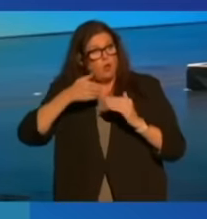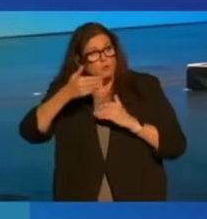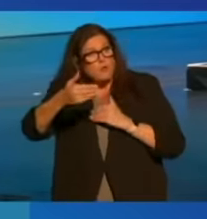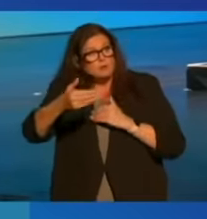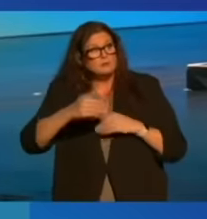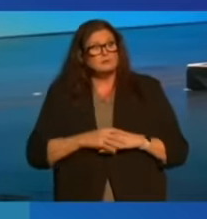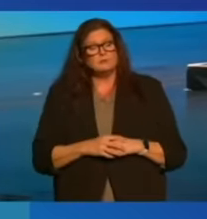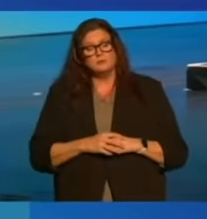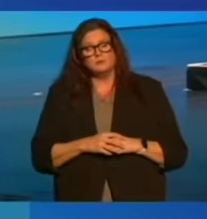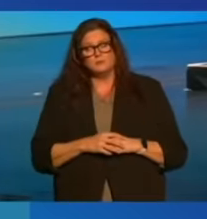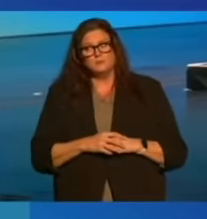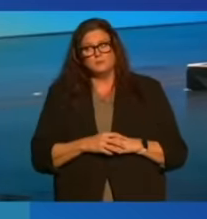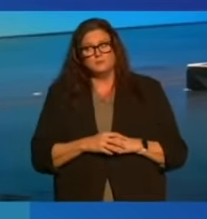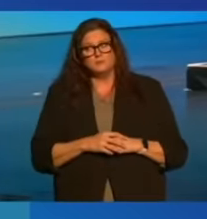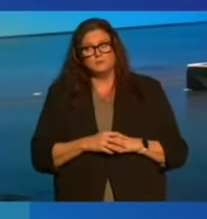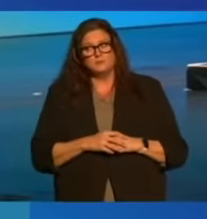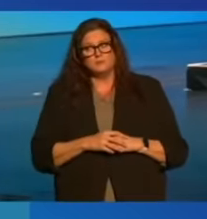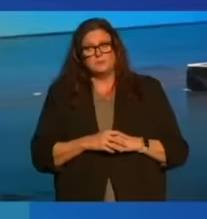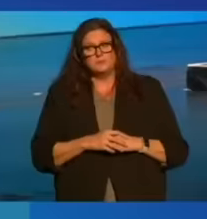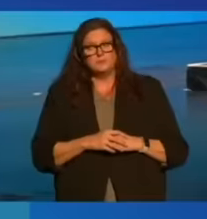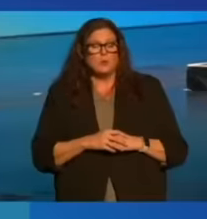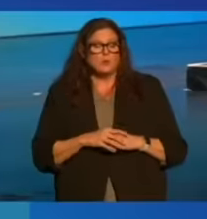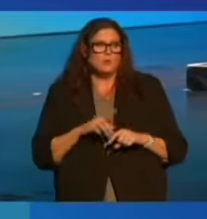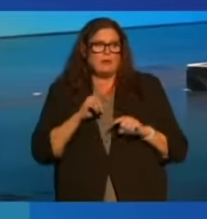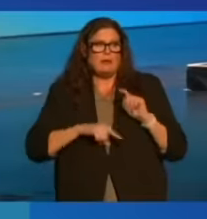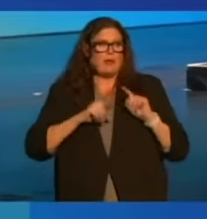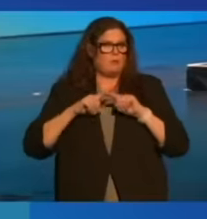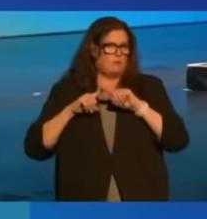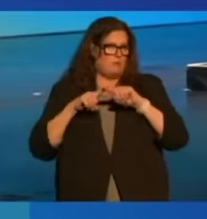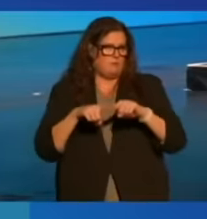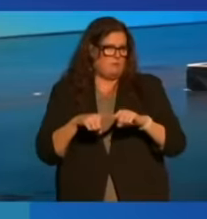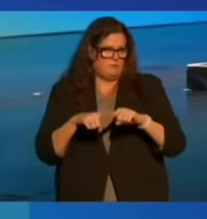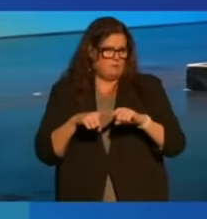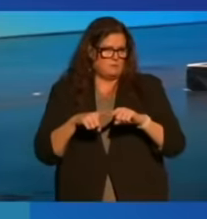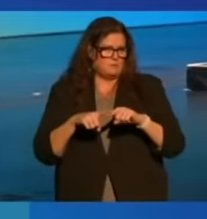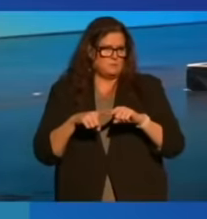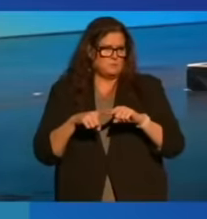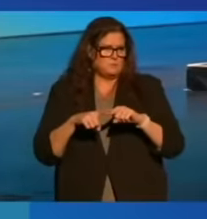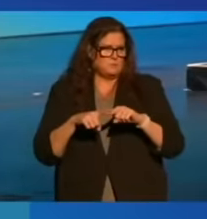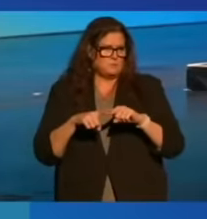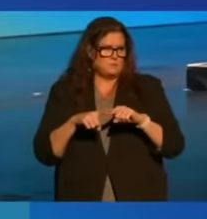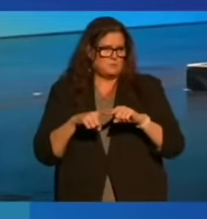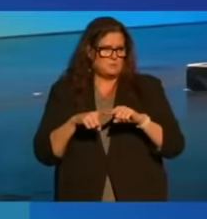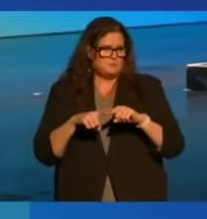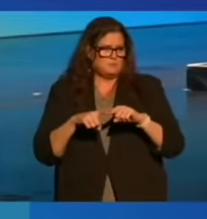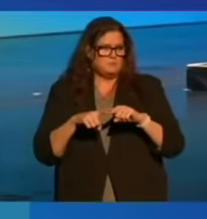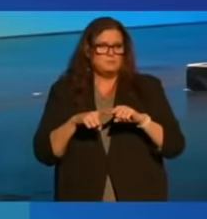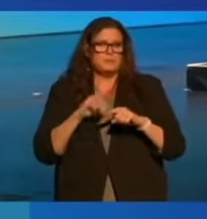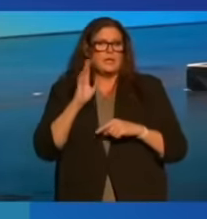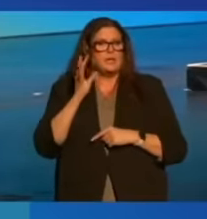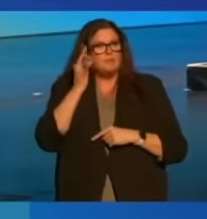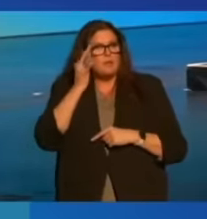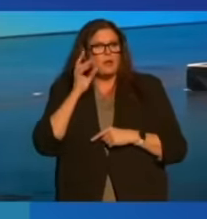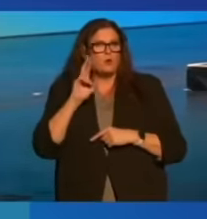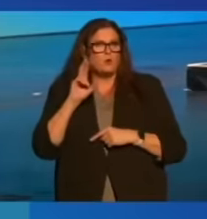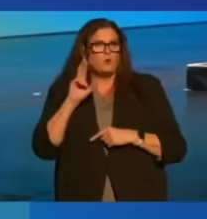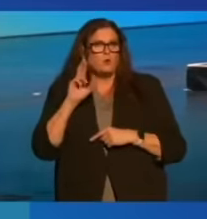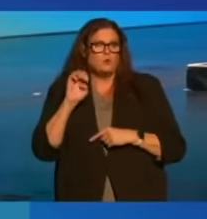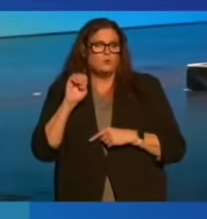we can't just rely on the Federal Reserve or